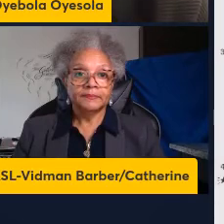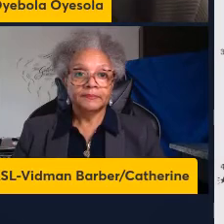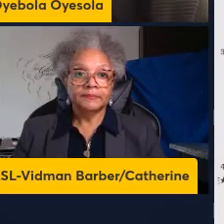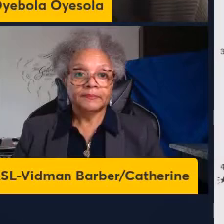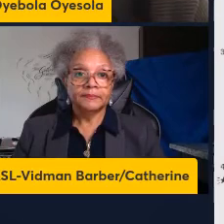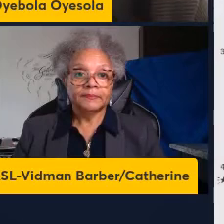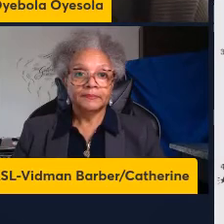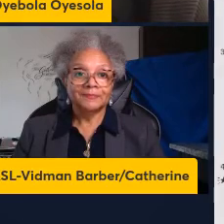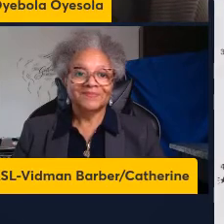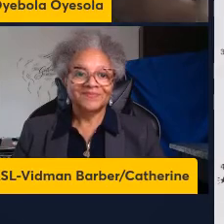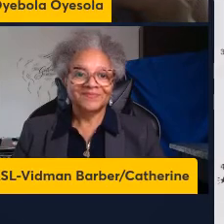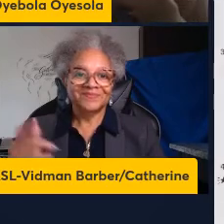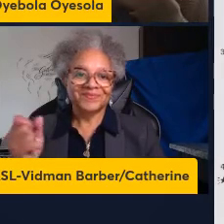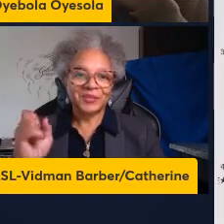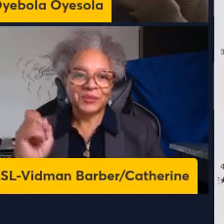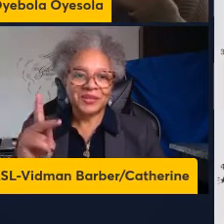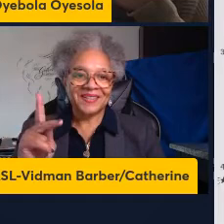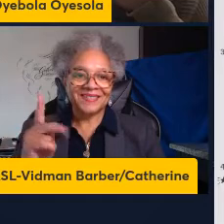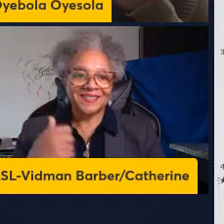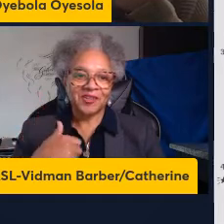yes okay sorry